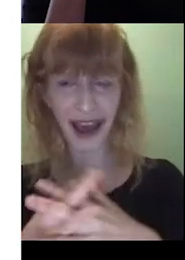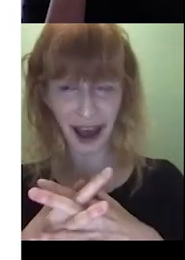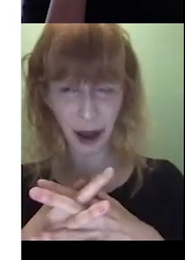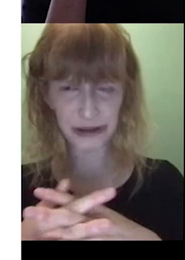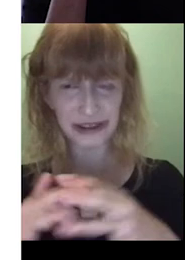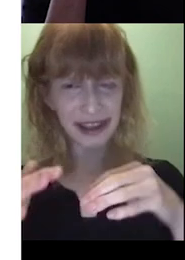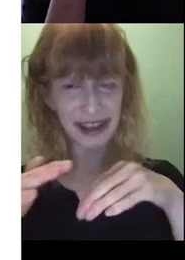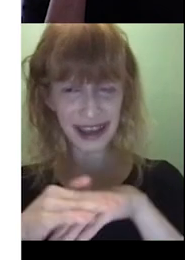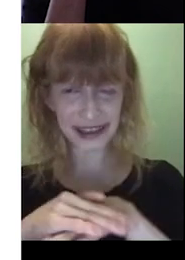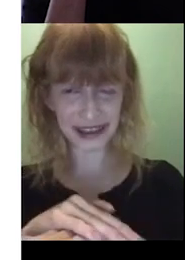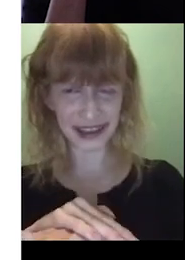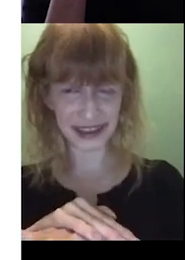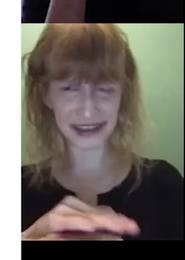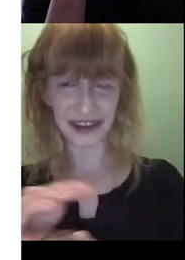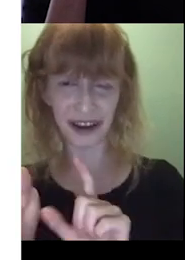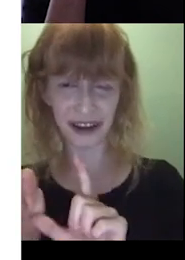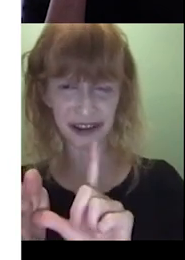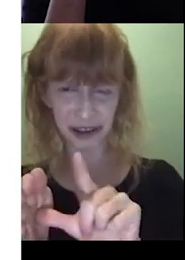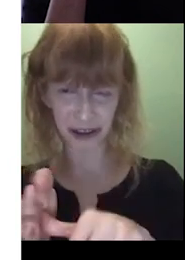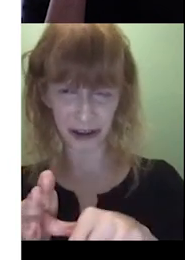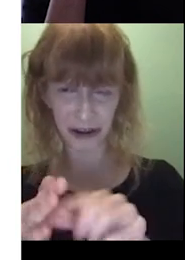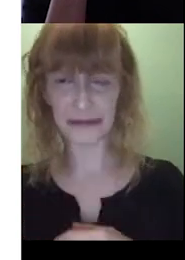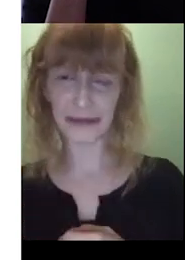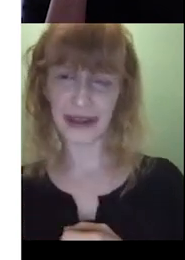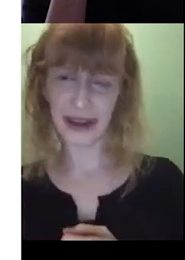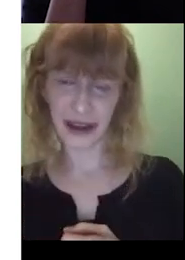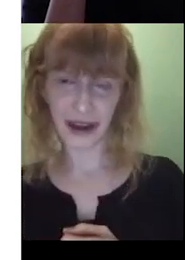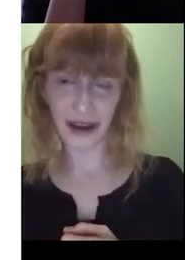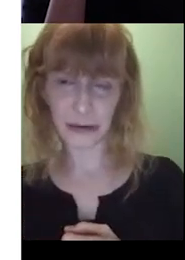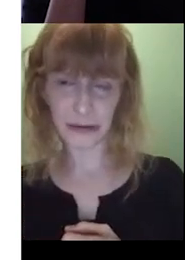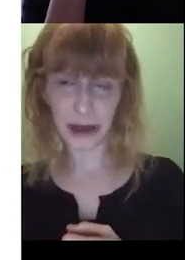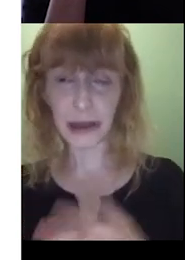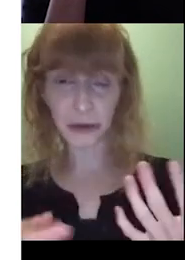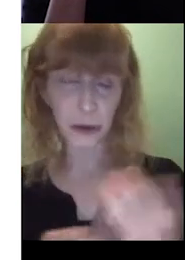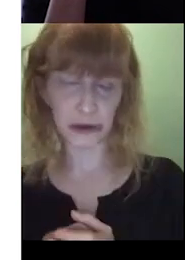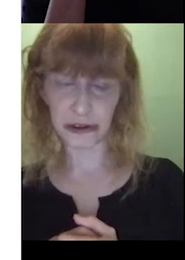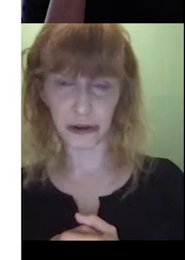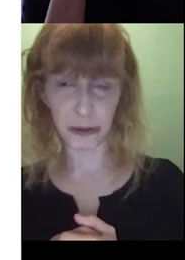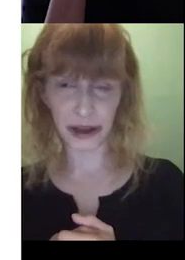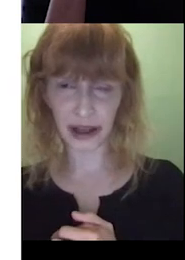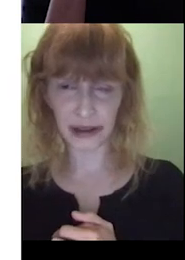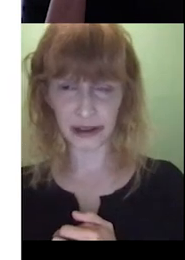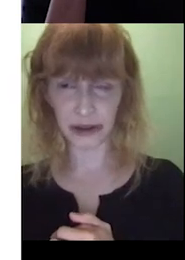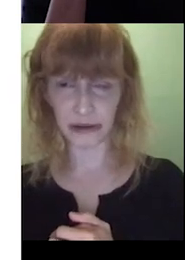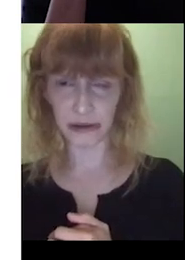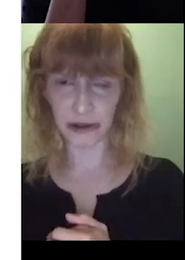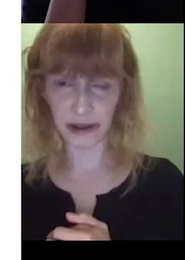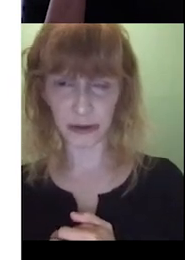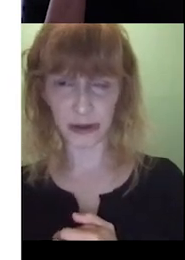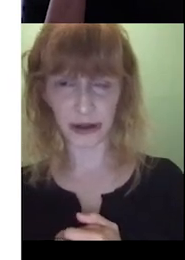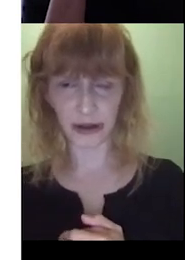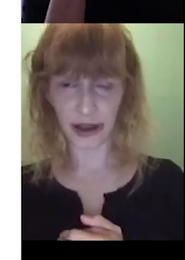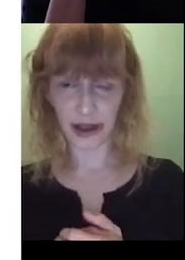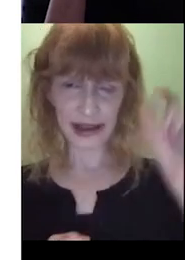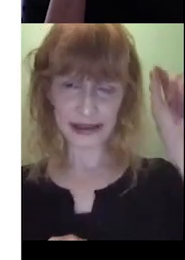how did he get inside the clock? Um, and then if we wanted to talk about colors, we could do